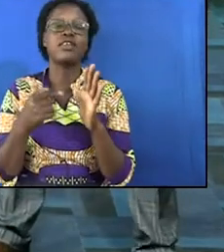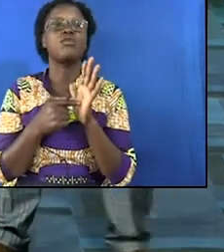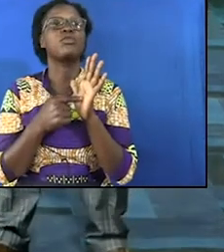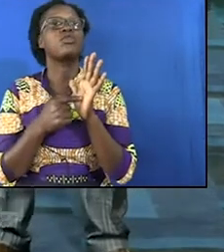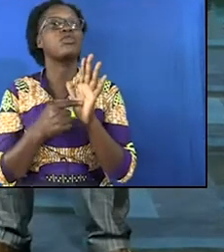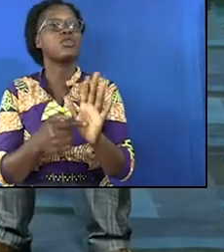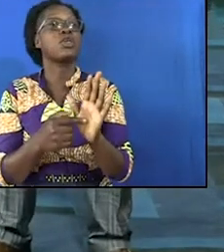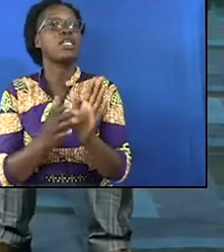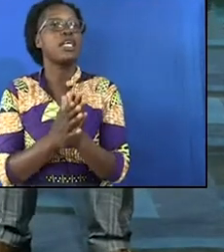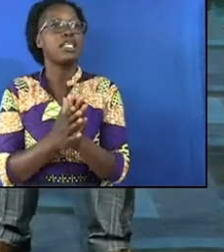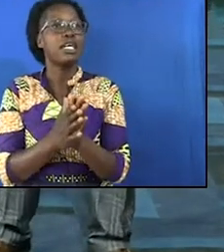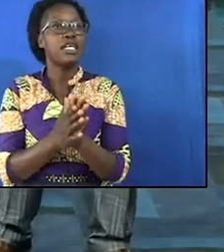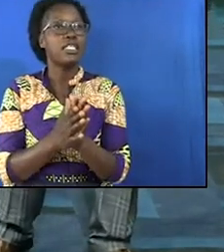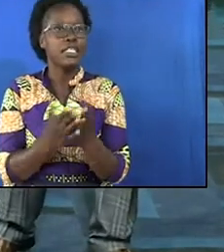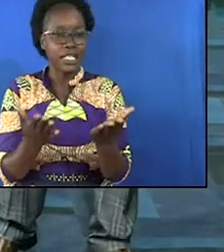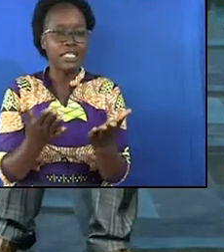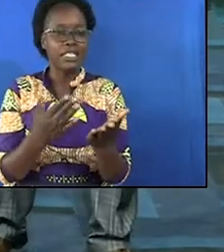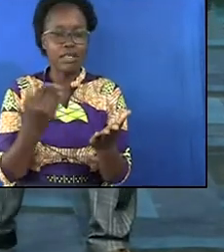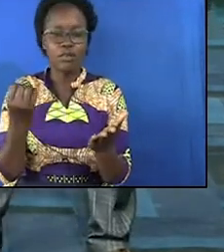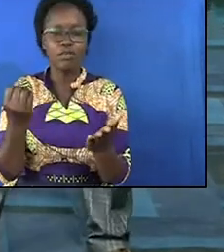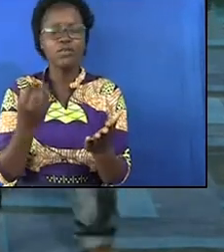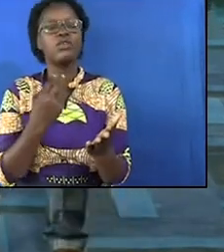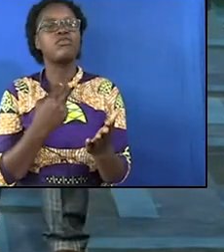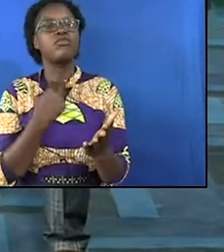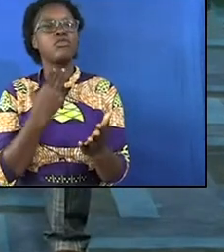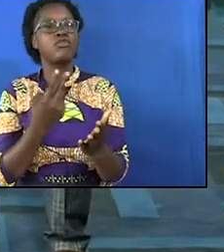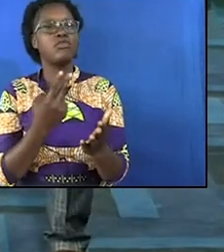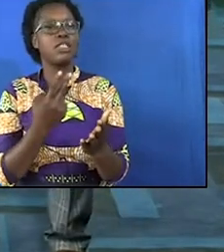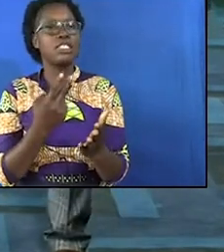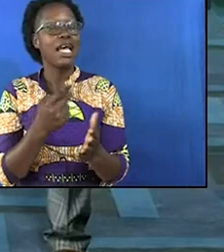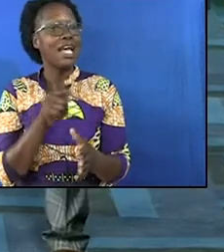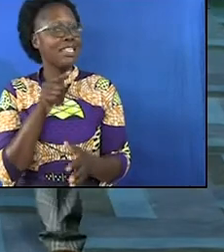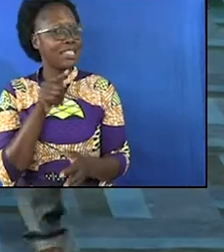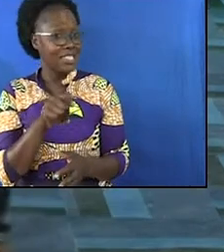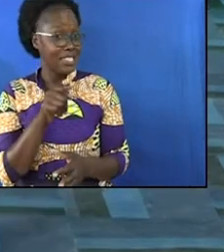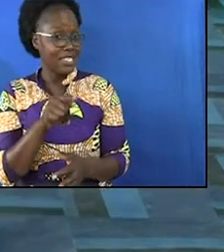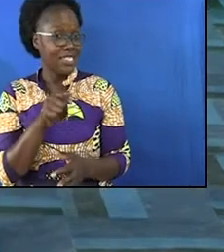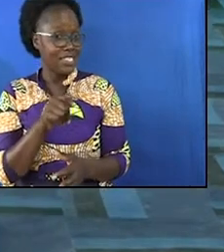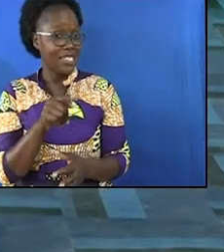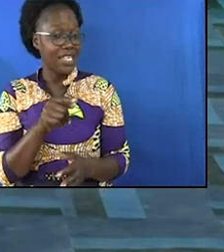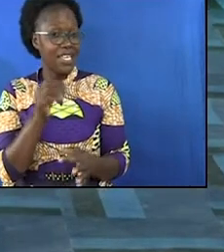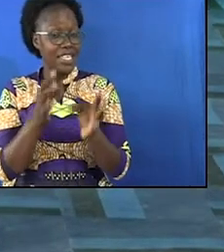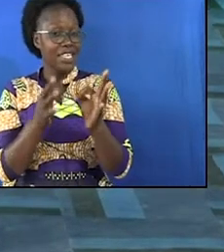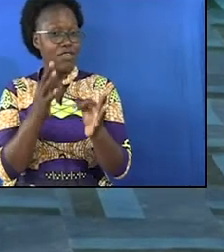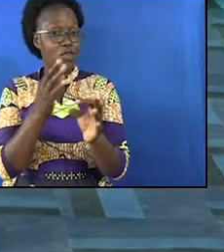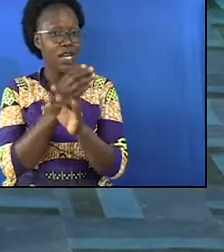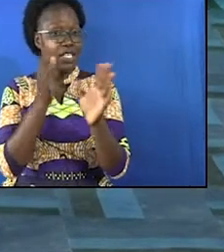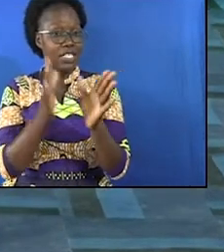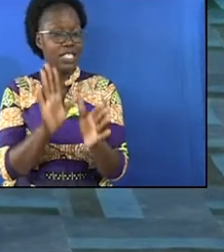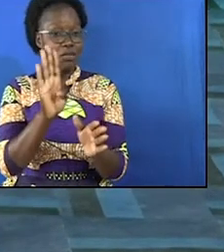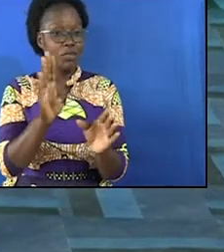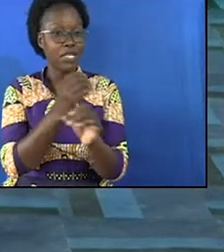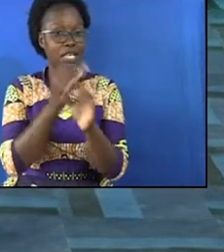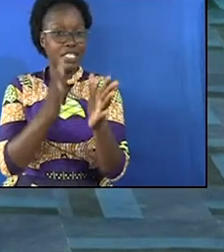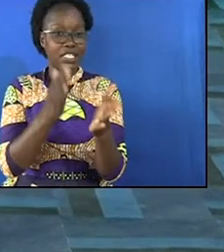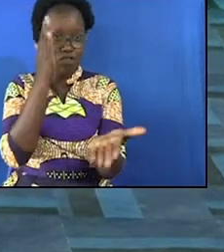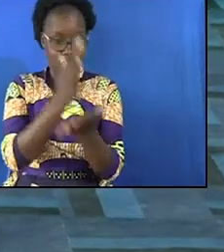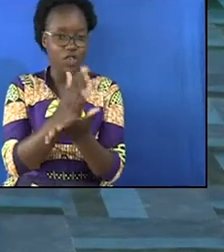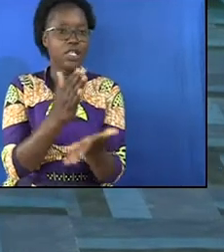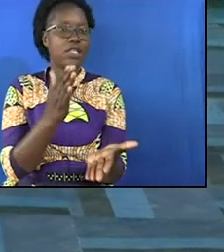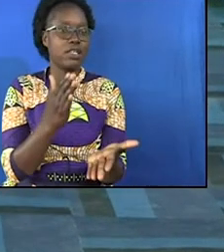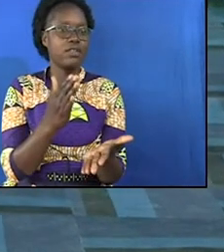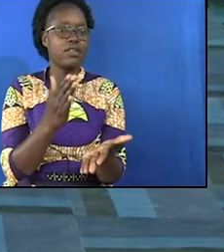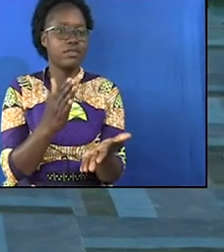and that is biblical my friend it is biblical if you are a Christian be a Christian for real